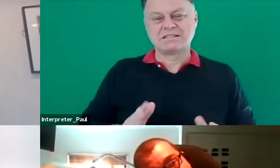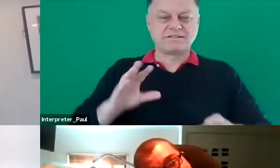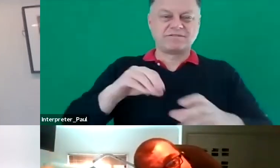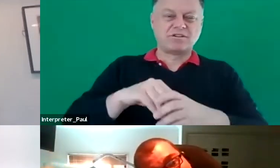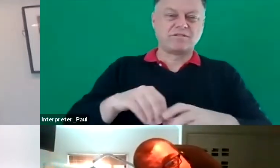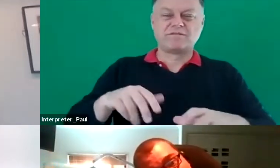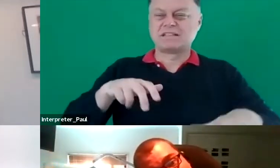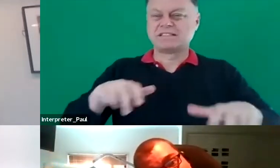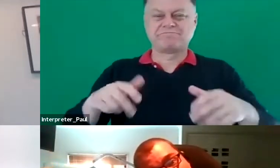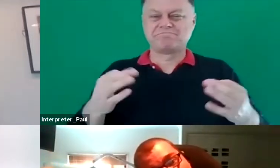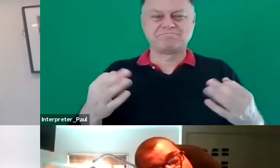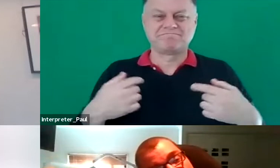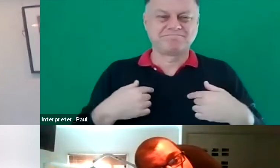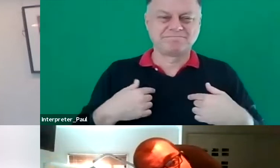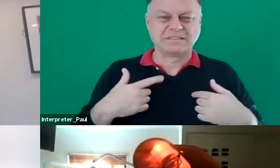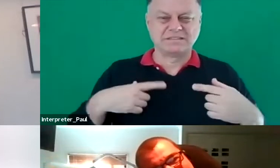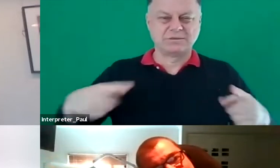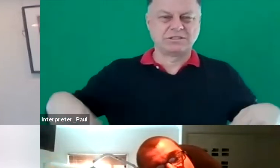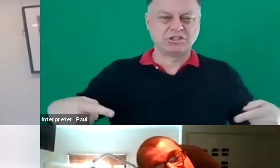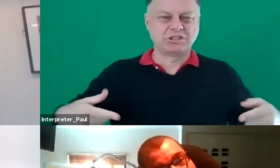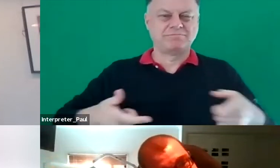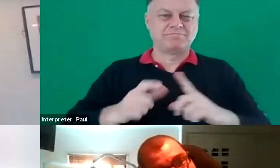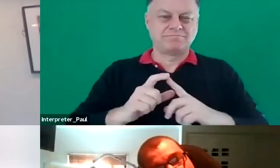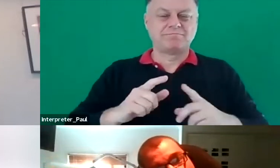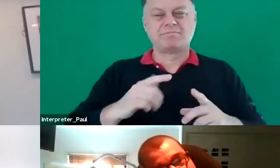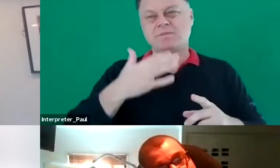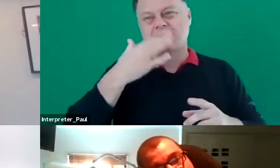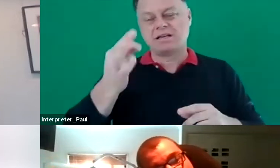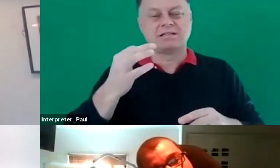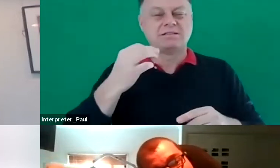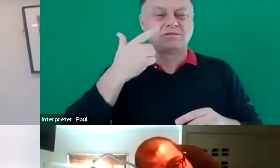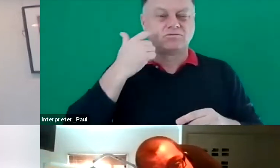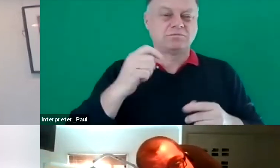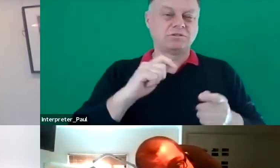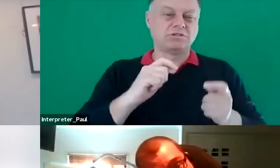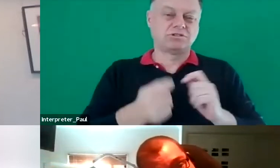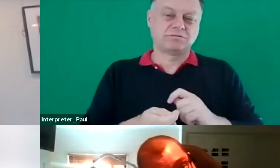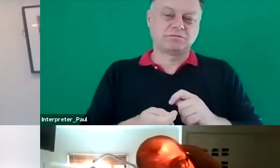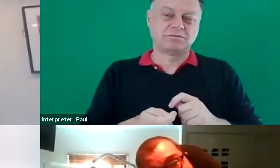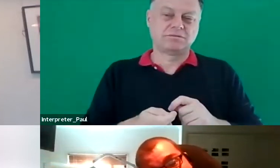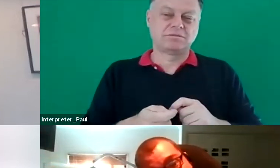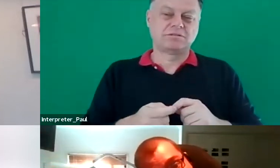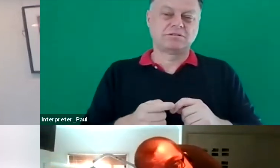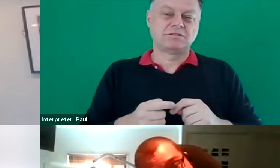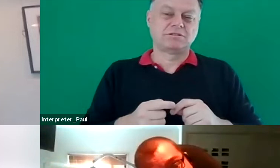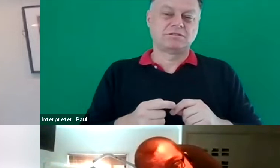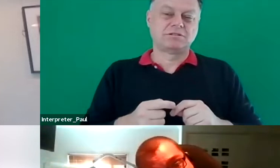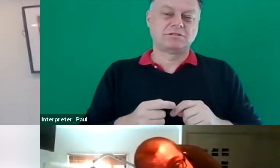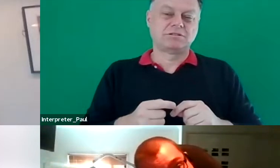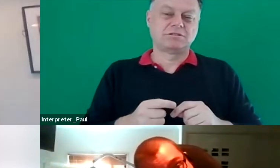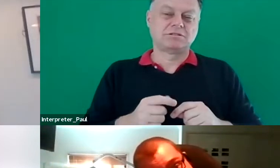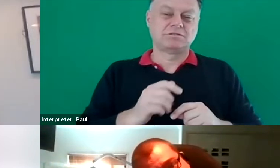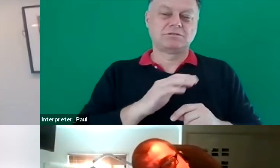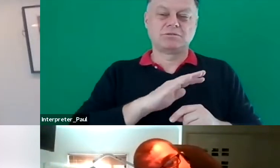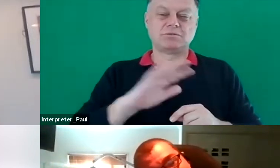But with reasonable adjustment, which is done very well by all of my